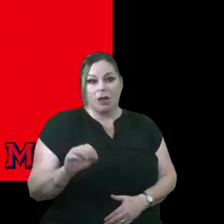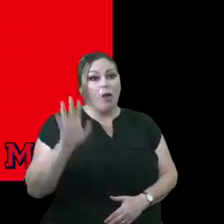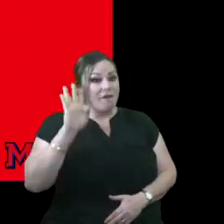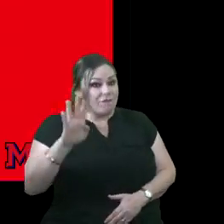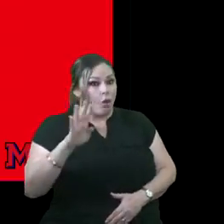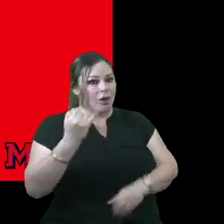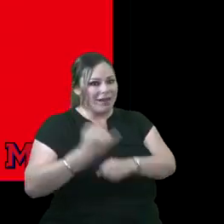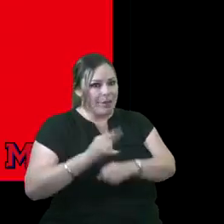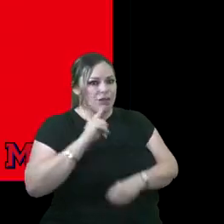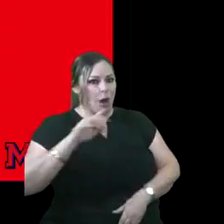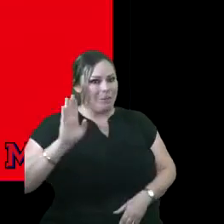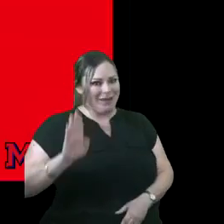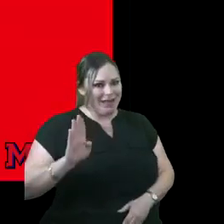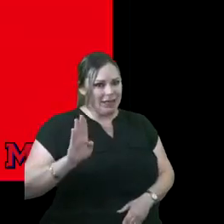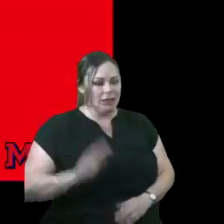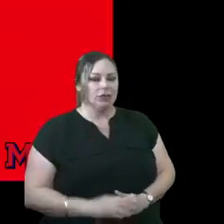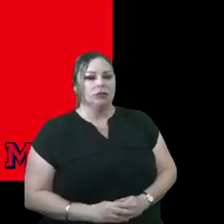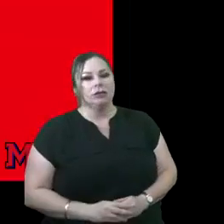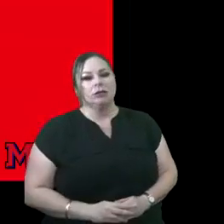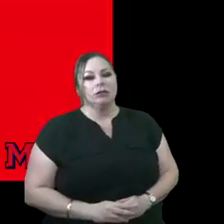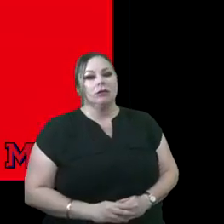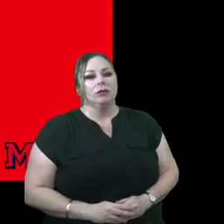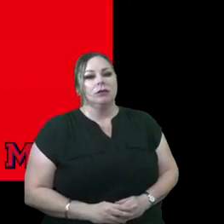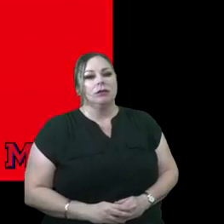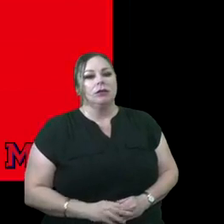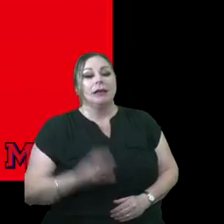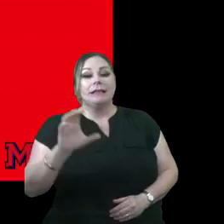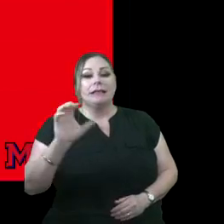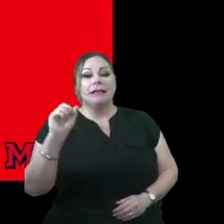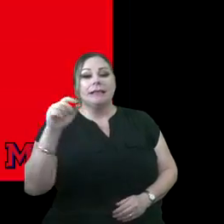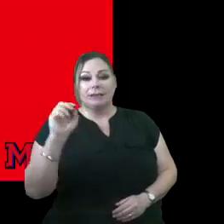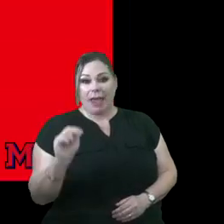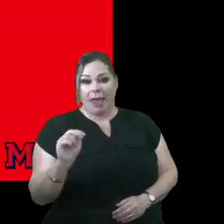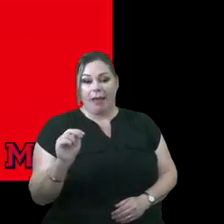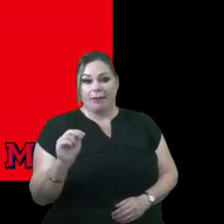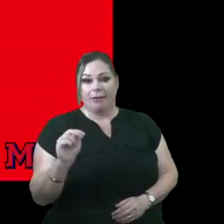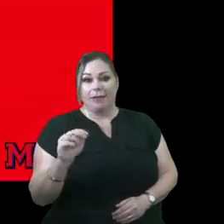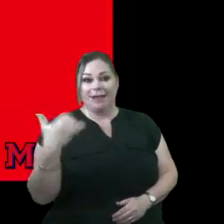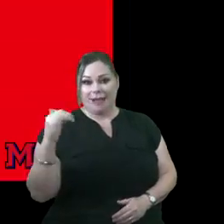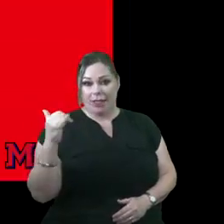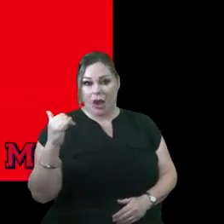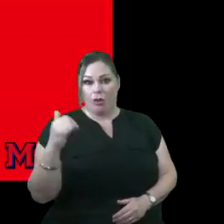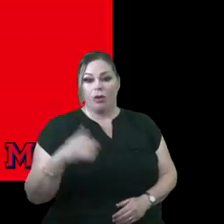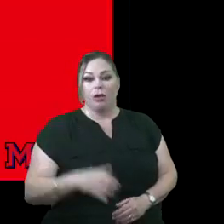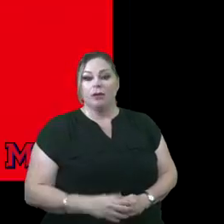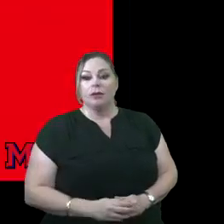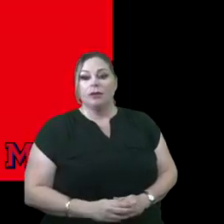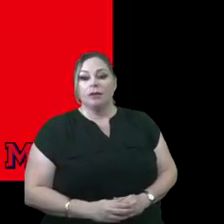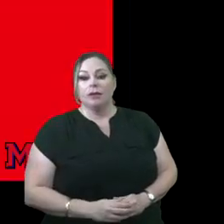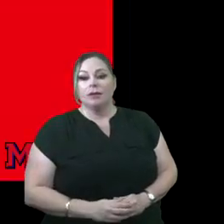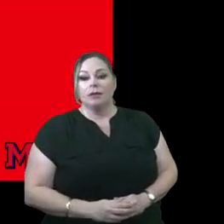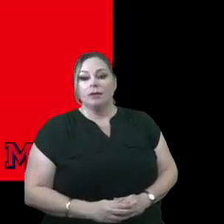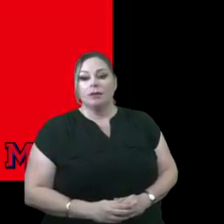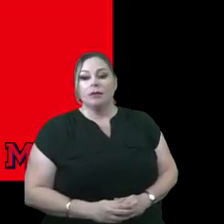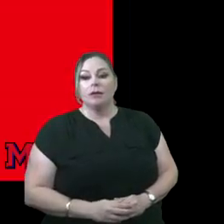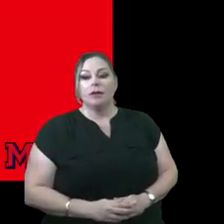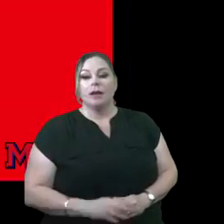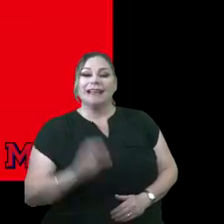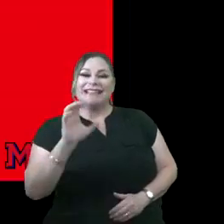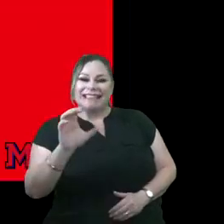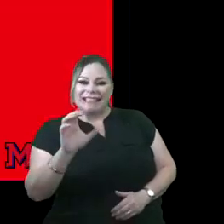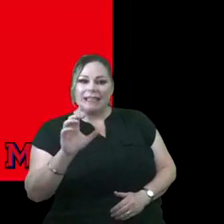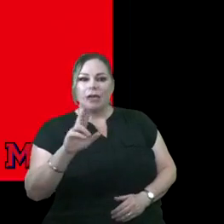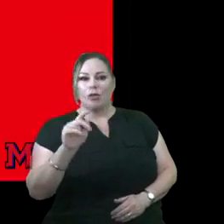campuses are B rated. In the C span. In the C span. span, you will see this is where our C rated